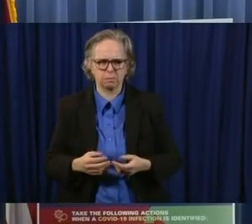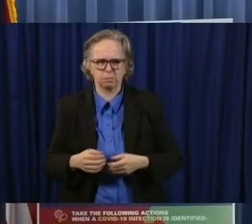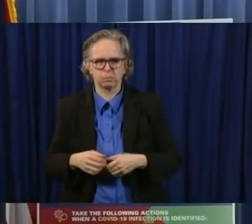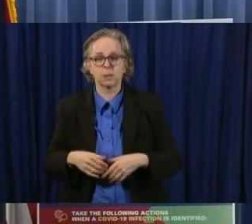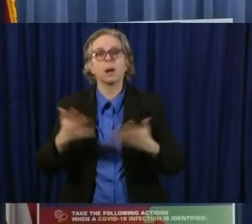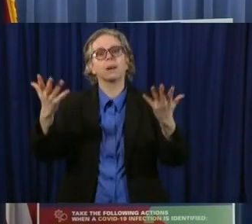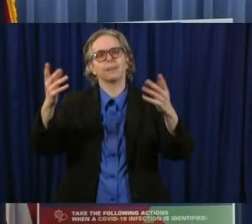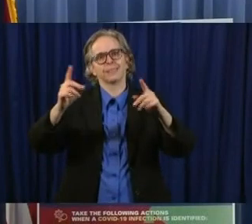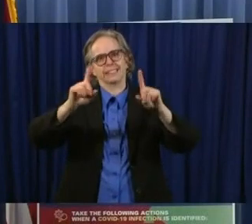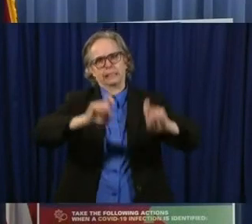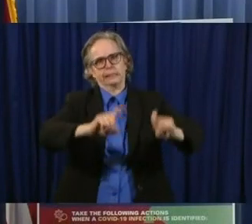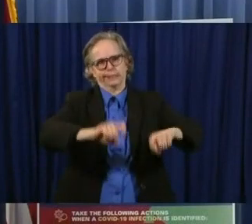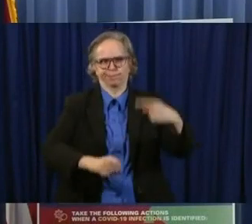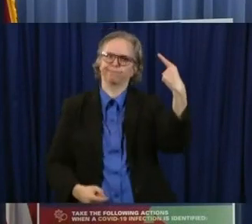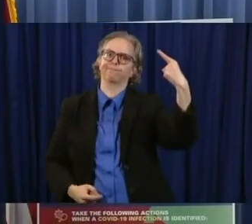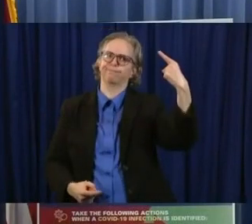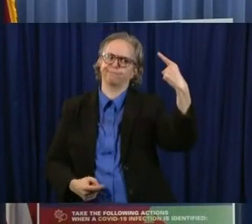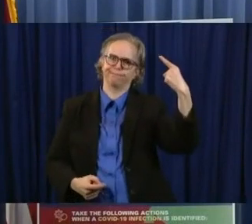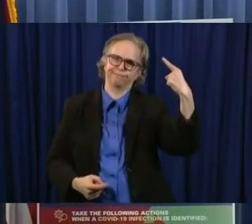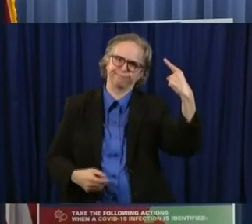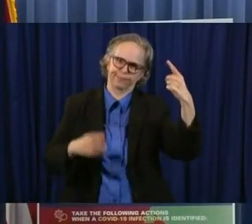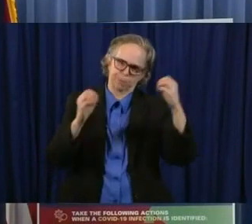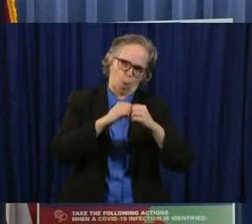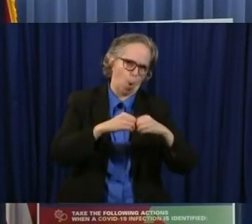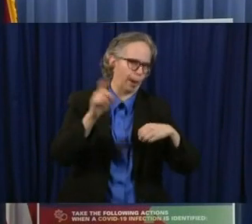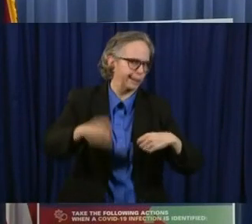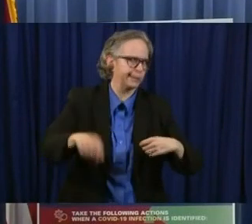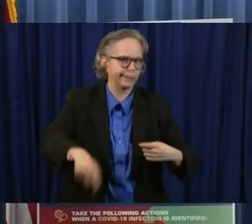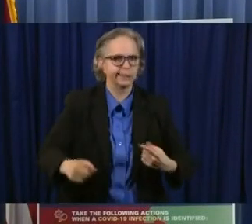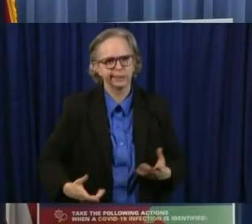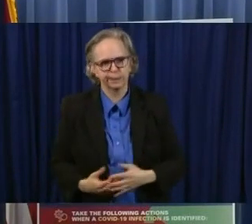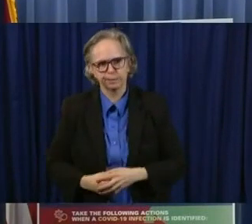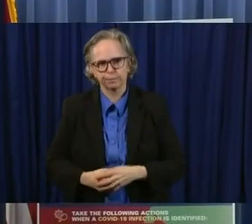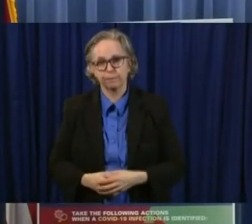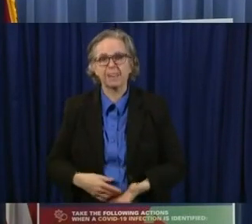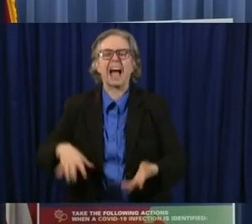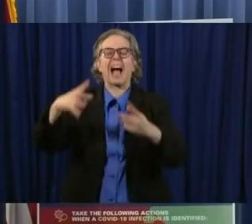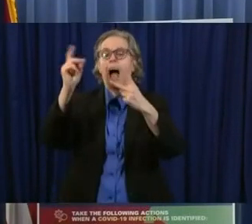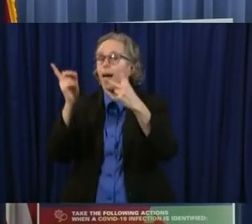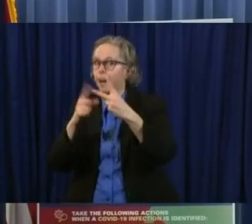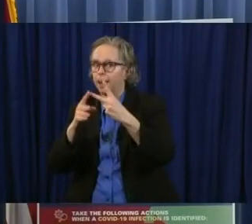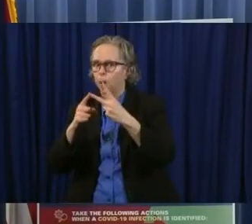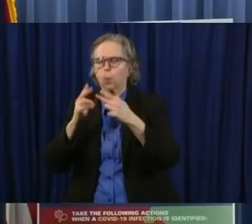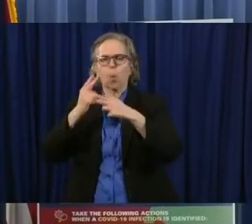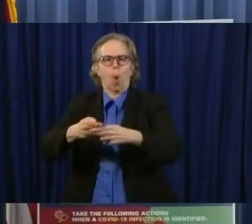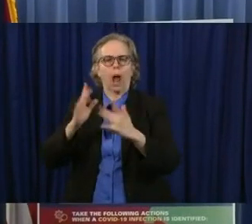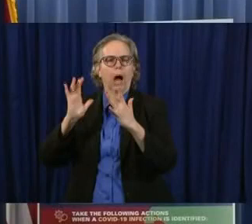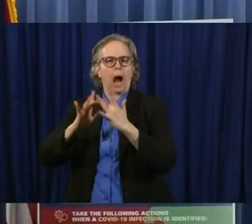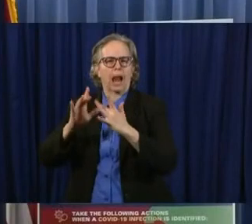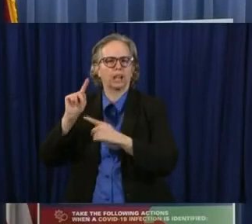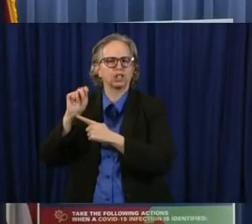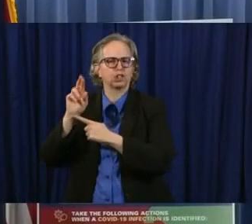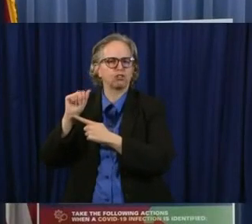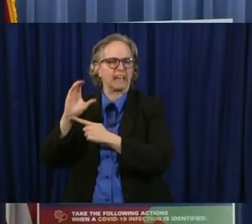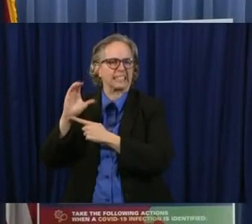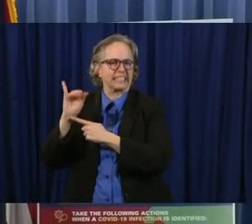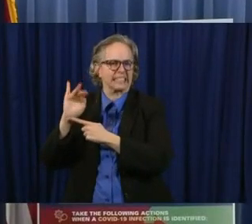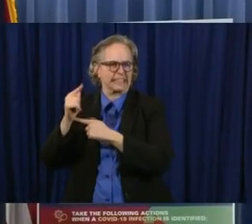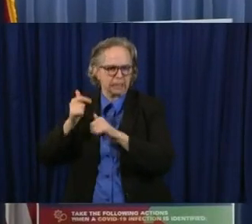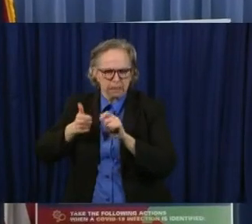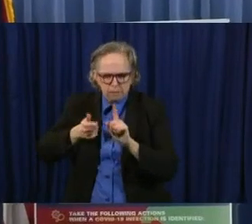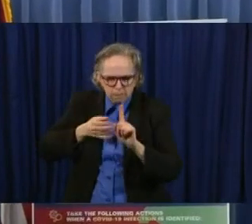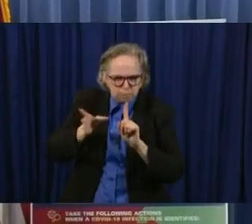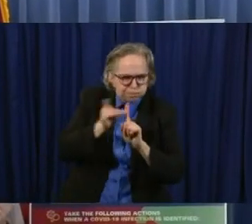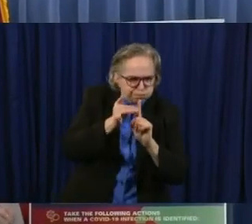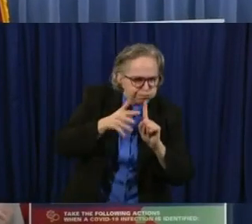And we needed at the same time to do the tracing. So I want to start with, with the testing. Remember last